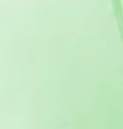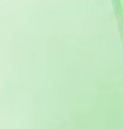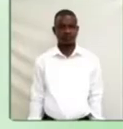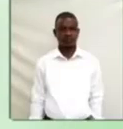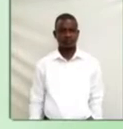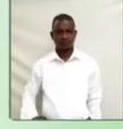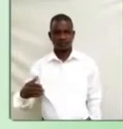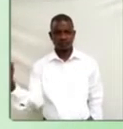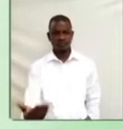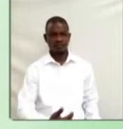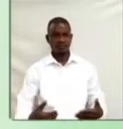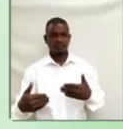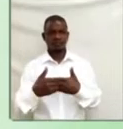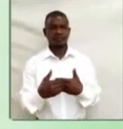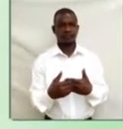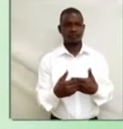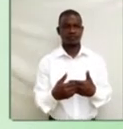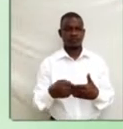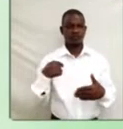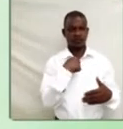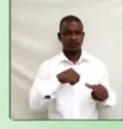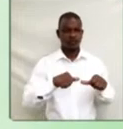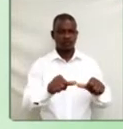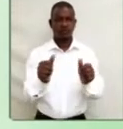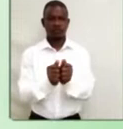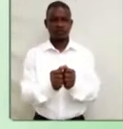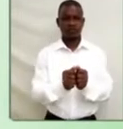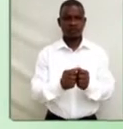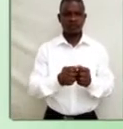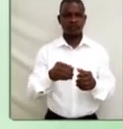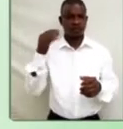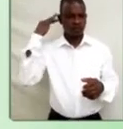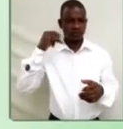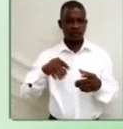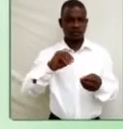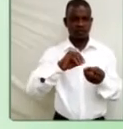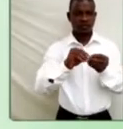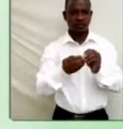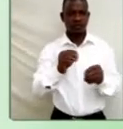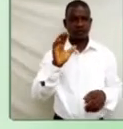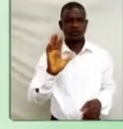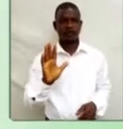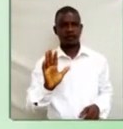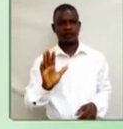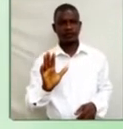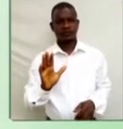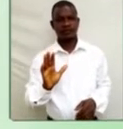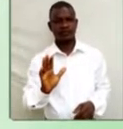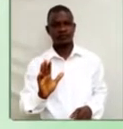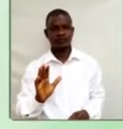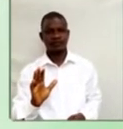Welcome back. We continue with sound number five. K